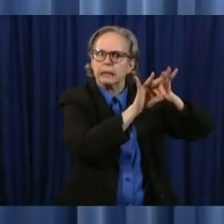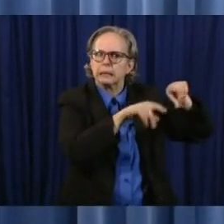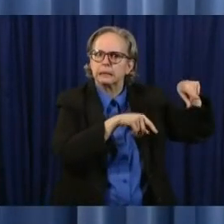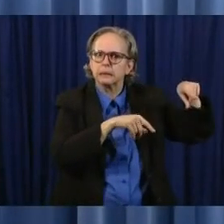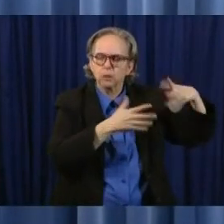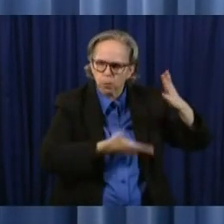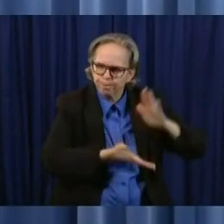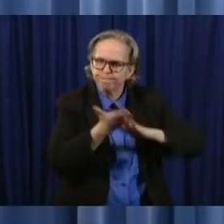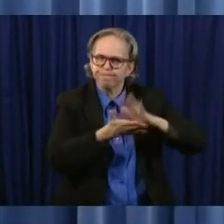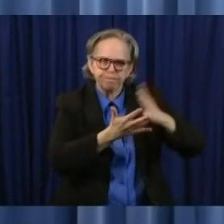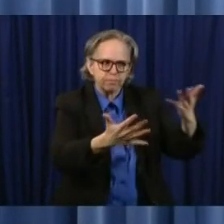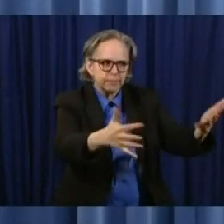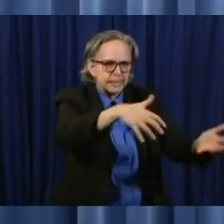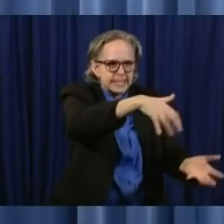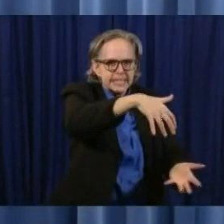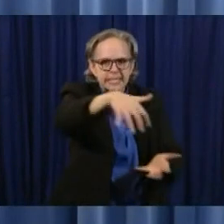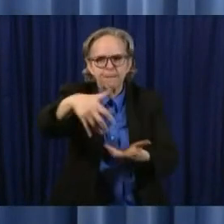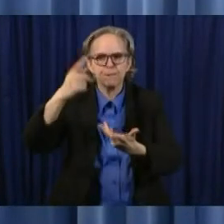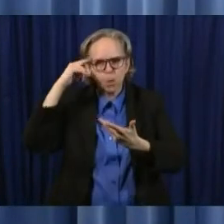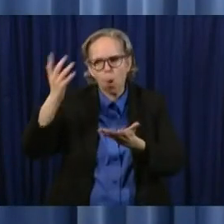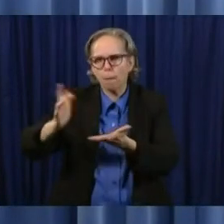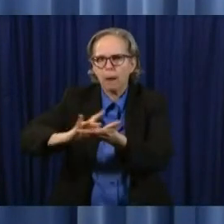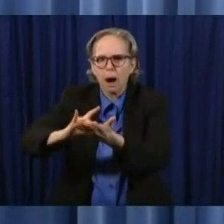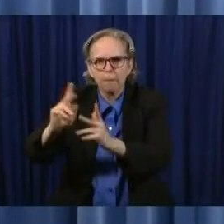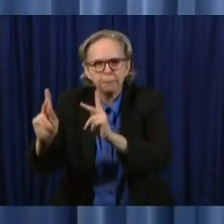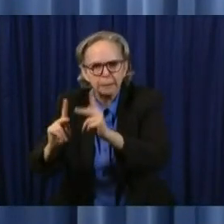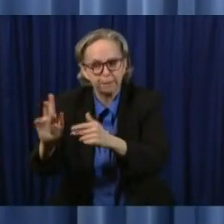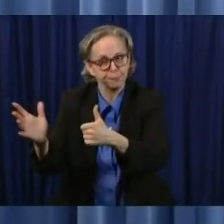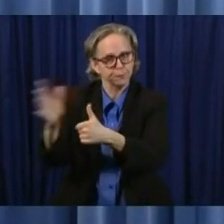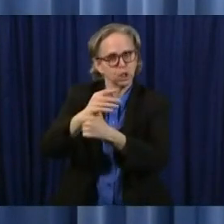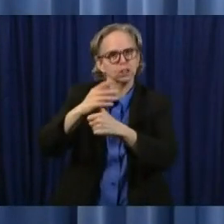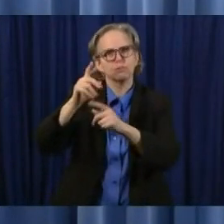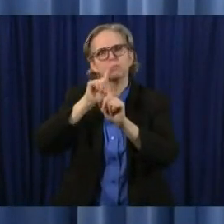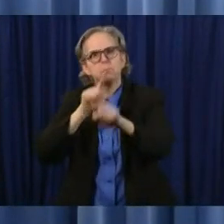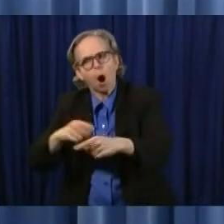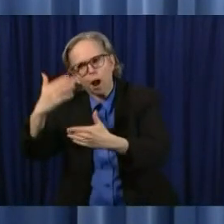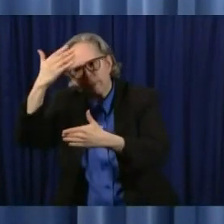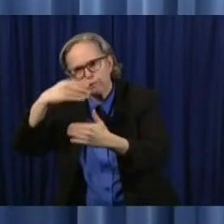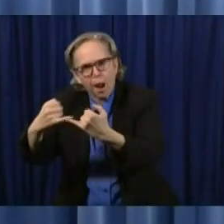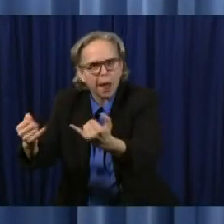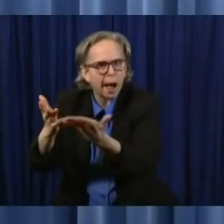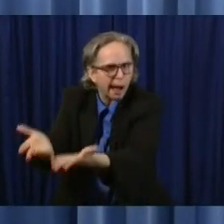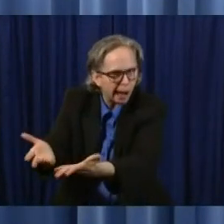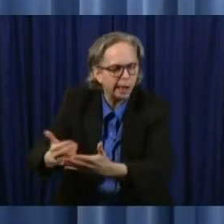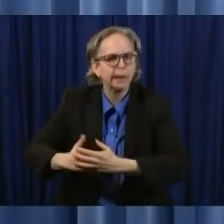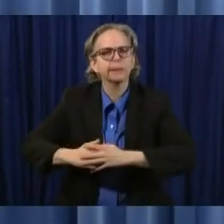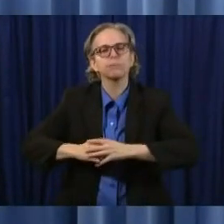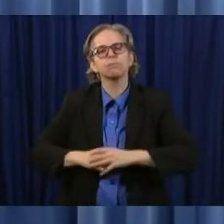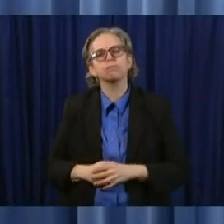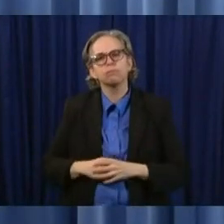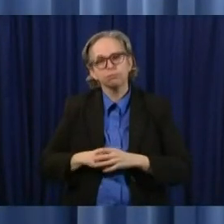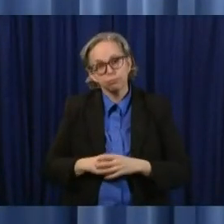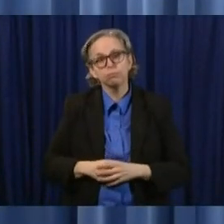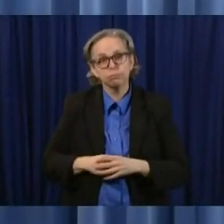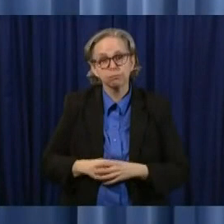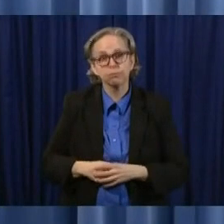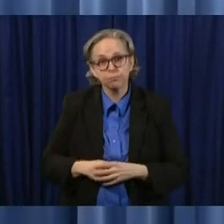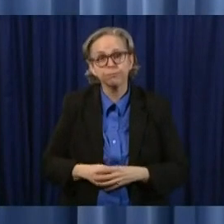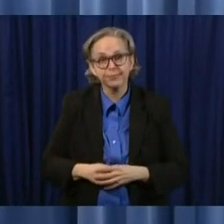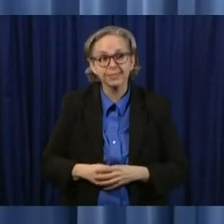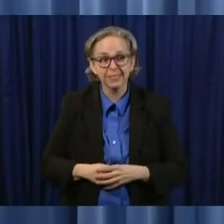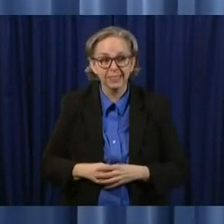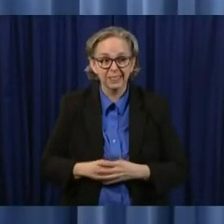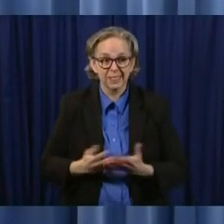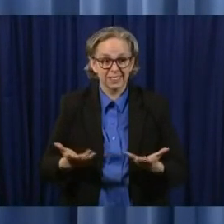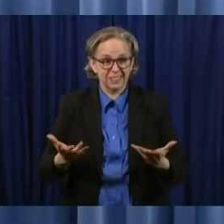folks who are out there who are dealing with this problem every day our fundamental strategy remains